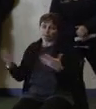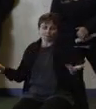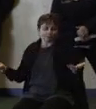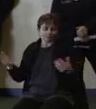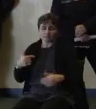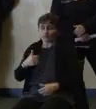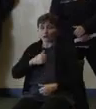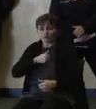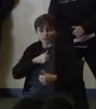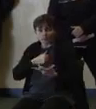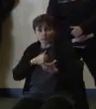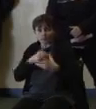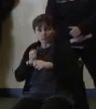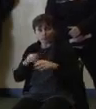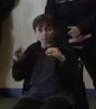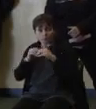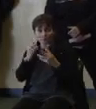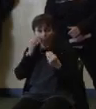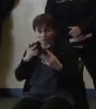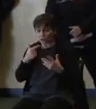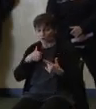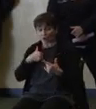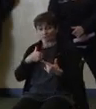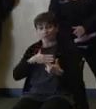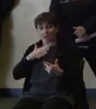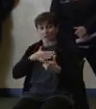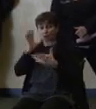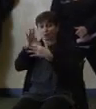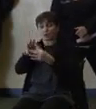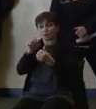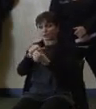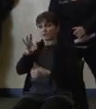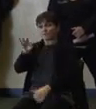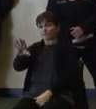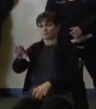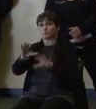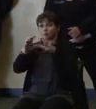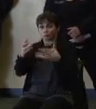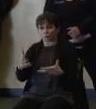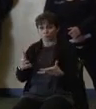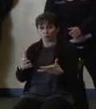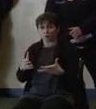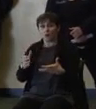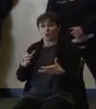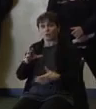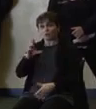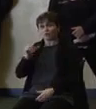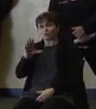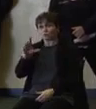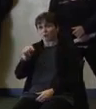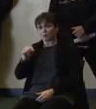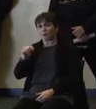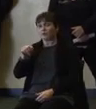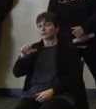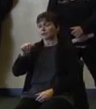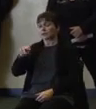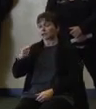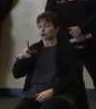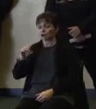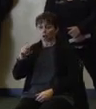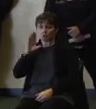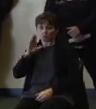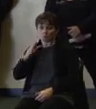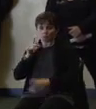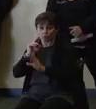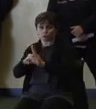be very happy to connect with that same group, I know our Commissioner, Rava Sara Angelo, would be willing to do that, and Dan Bryan will follow up with you. I